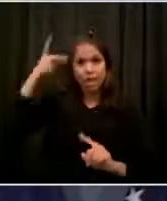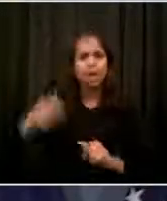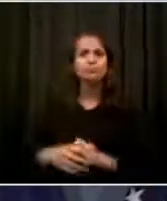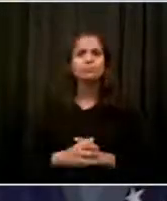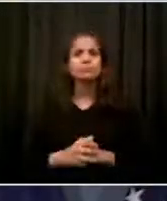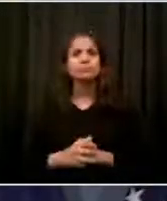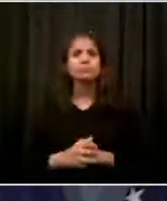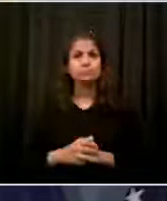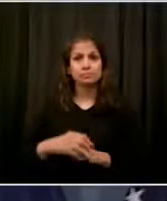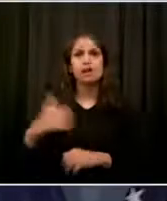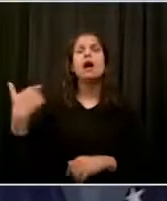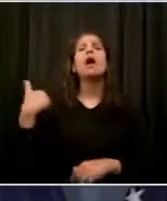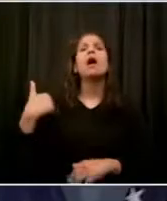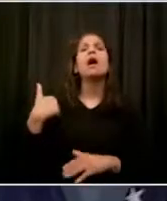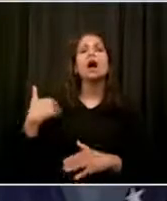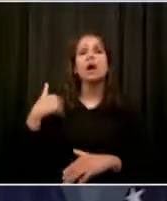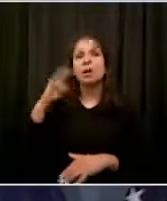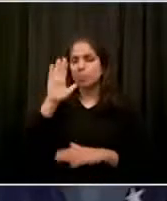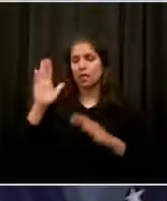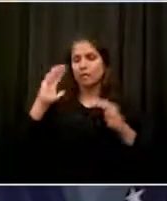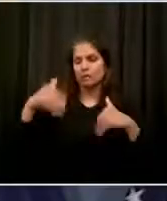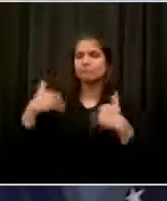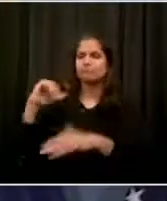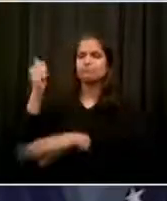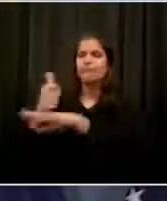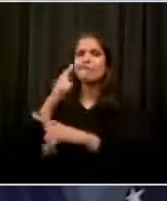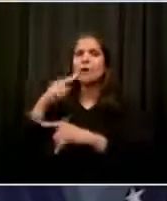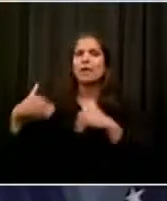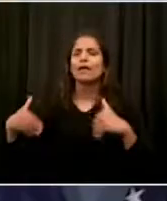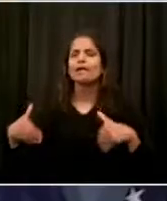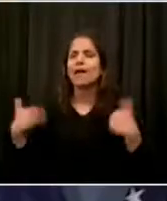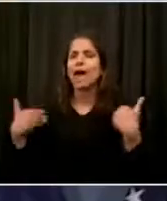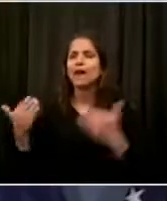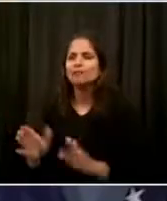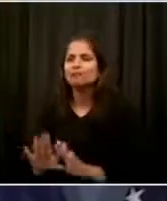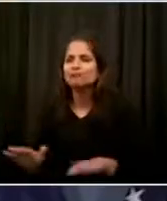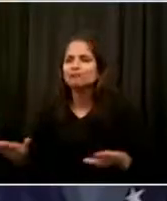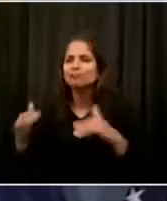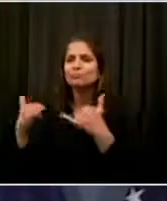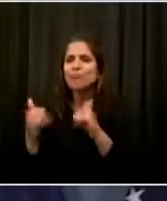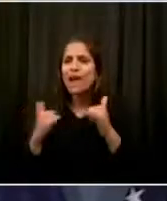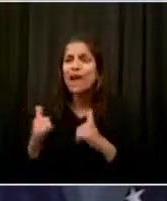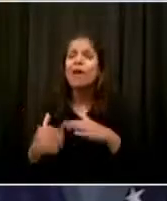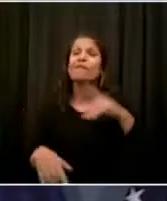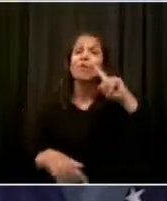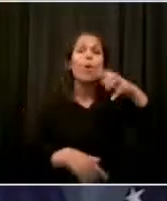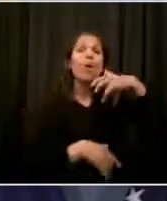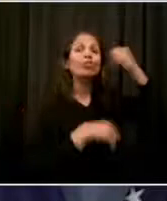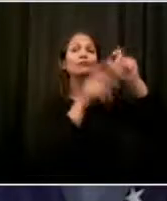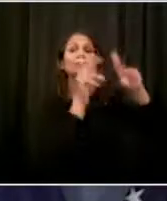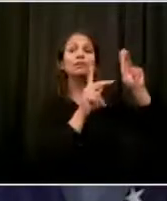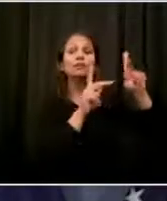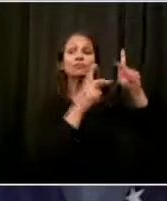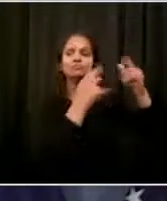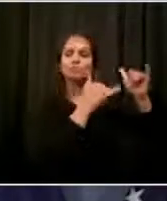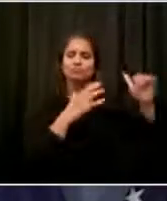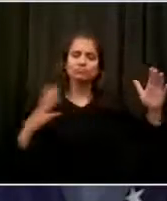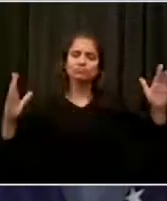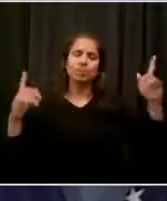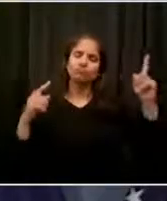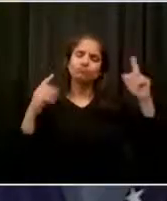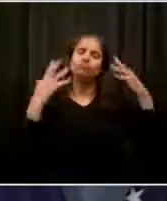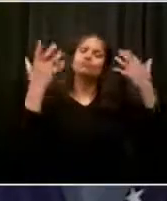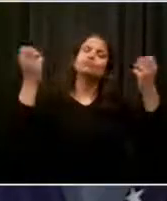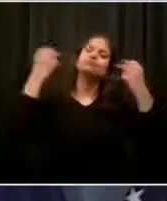older people that we talked about before the actions were taken with the air conditioners and cooling stations. But you raise a very